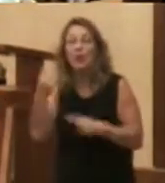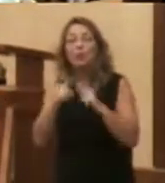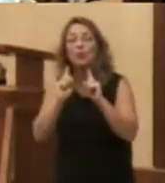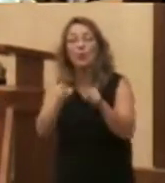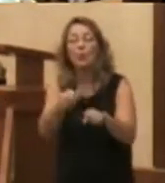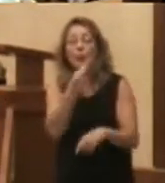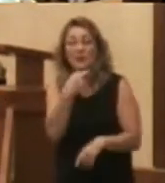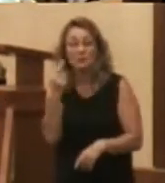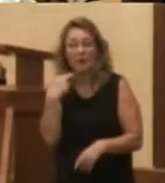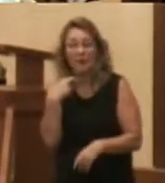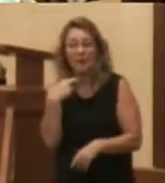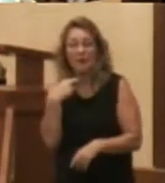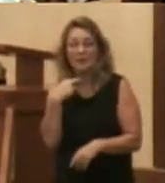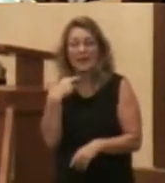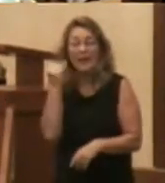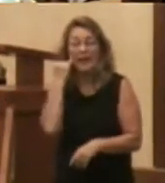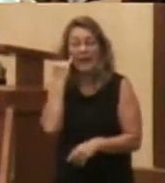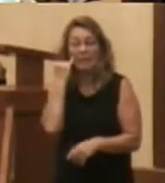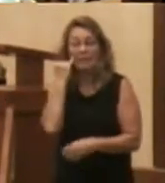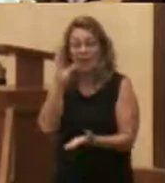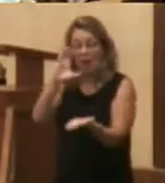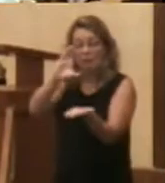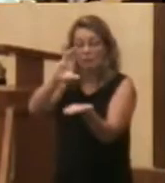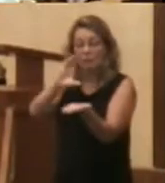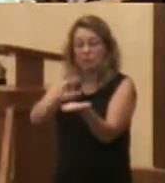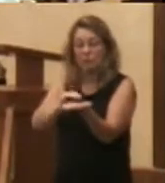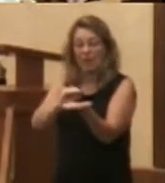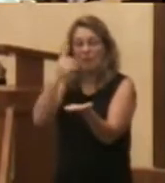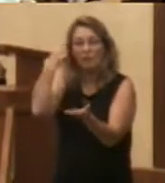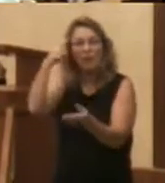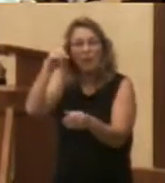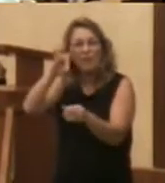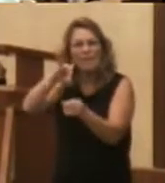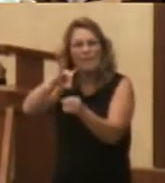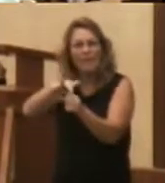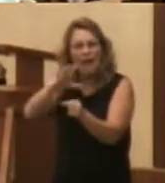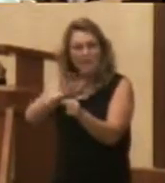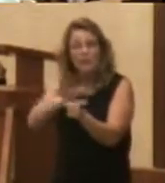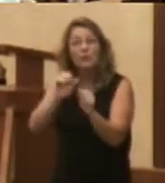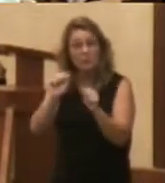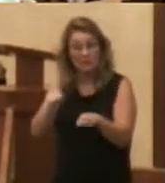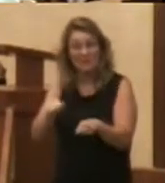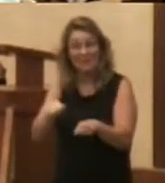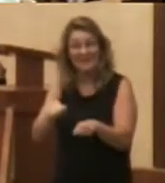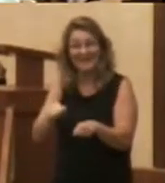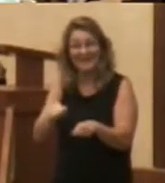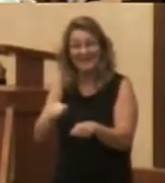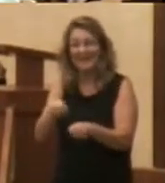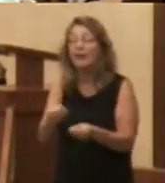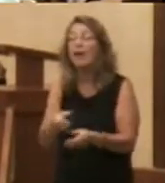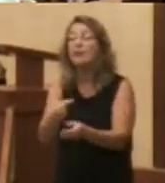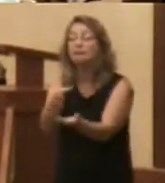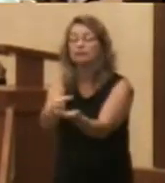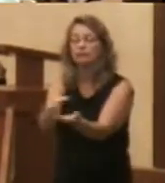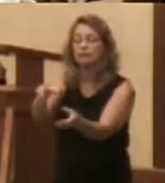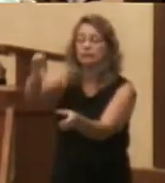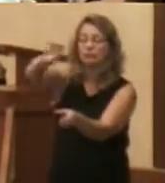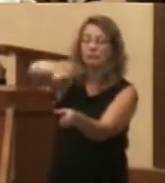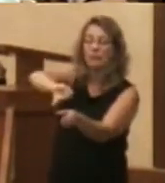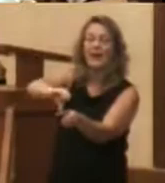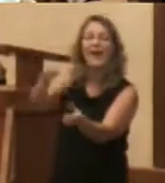McDonald's and you run out of Coke, you can get free refills. Did you know that?